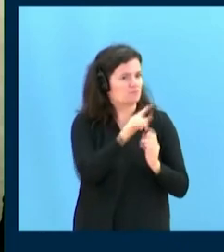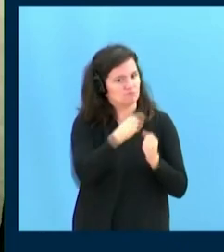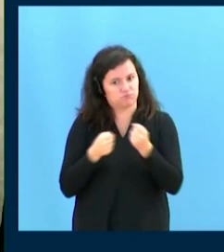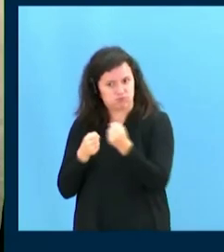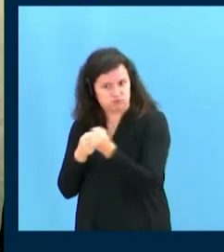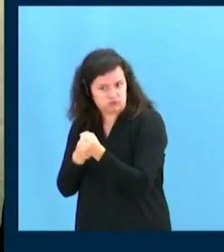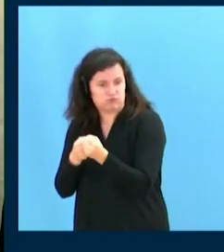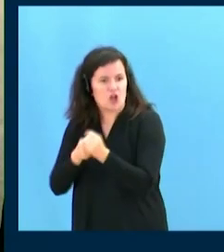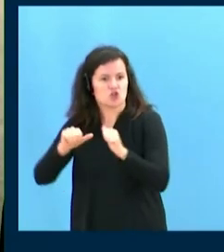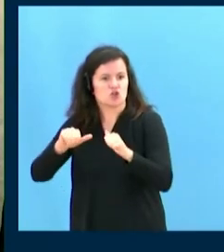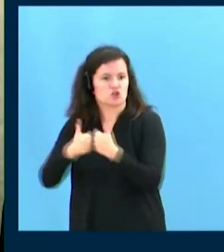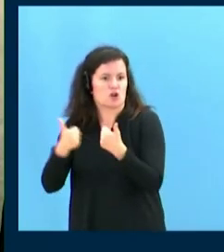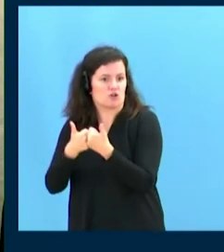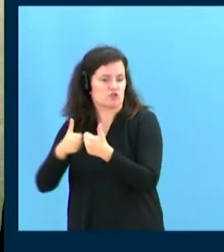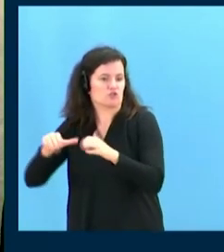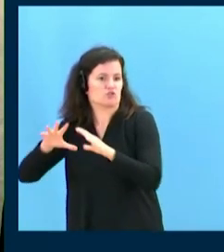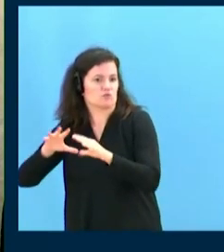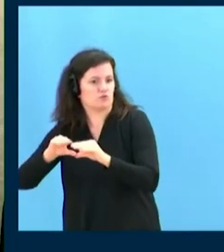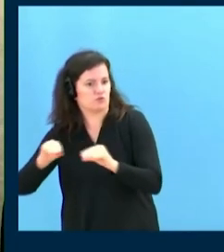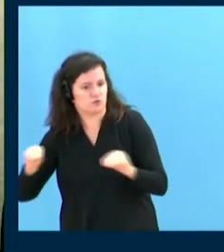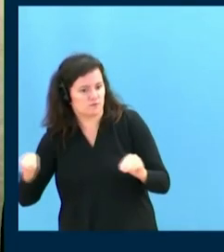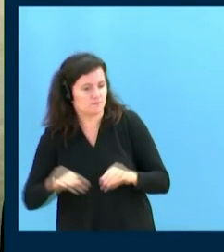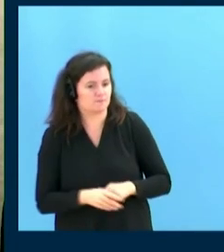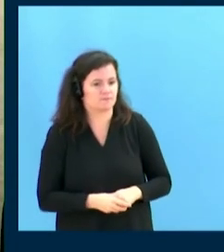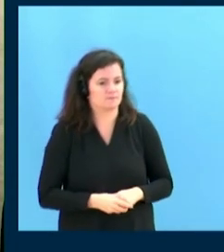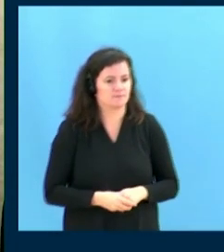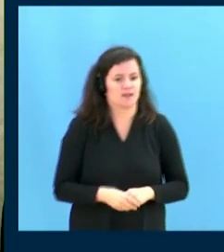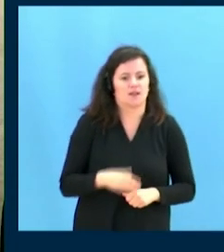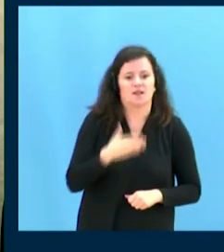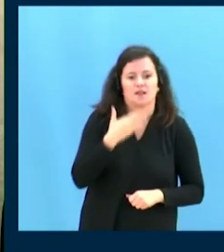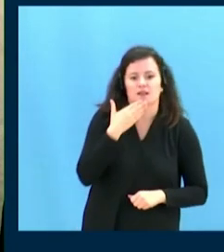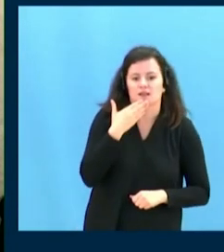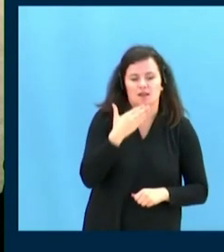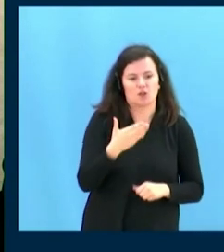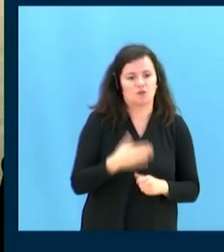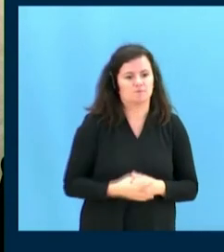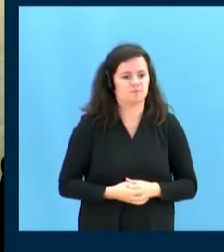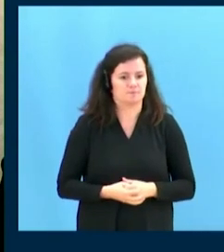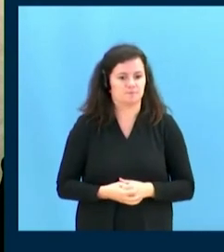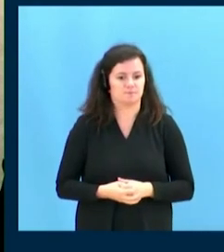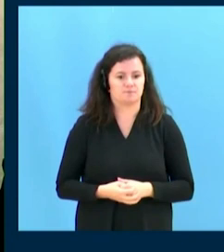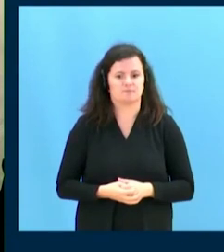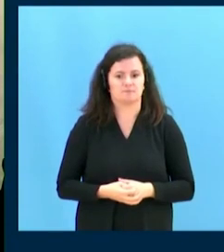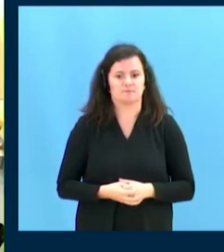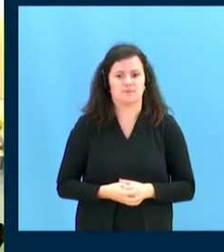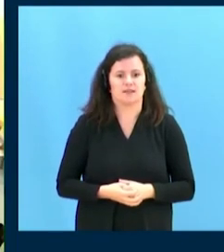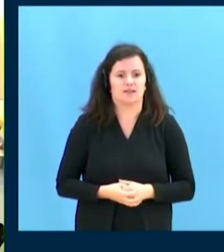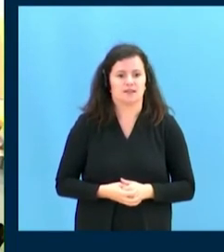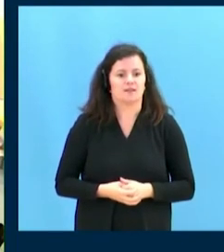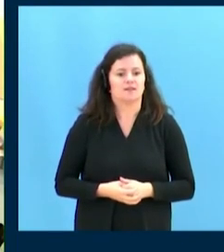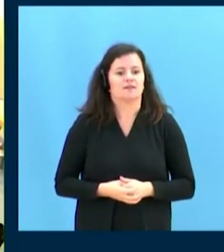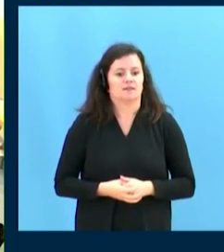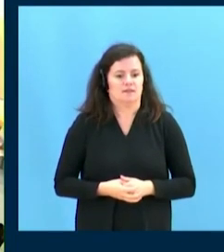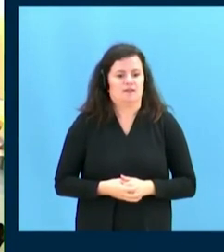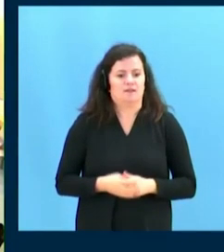Now I give the floor to assembly desk Armenians, the Arminian Occidentale. Thank you, co